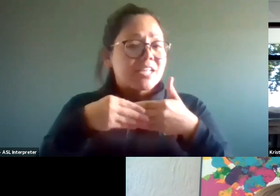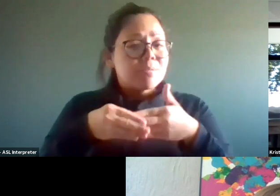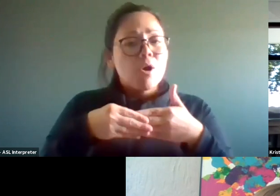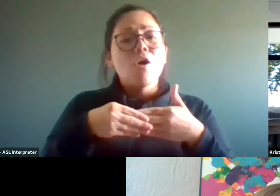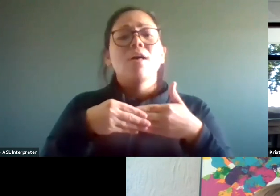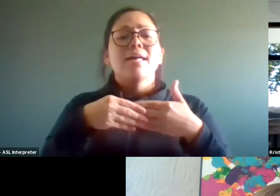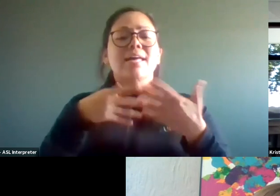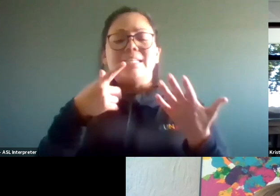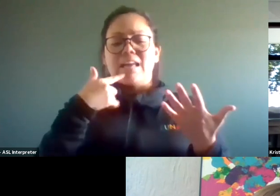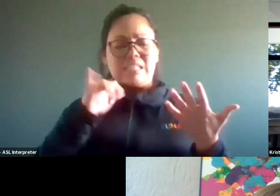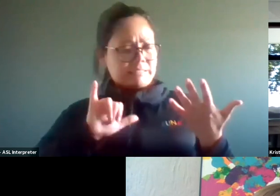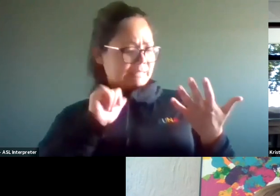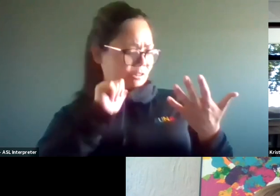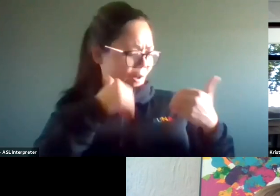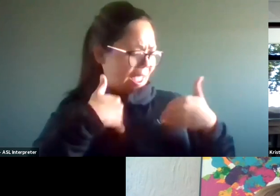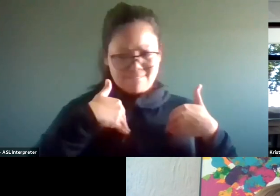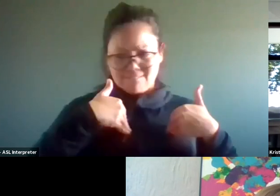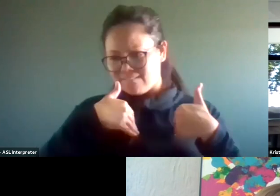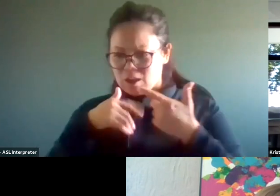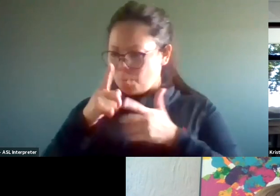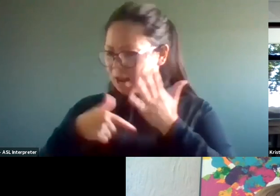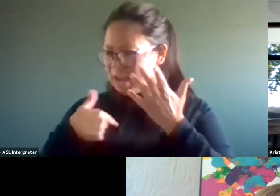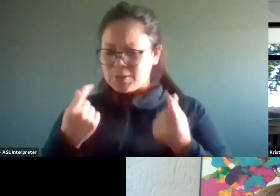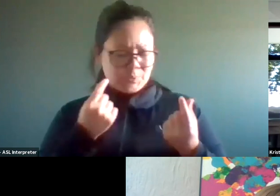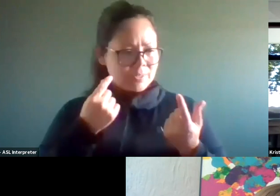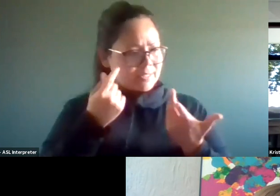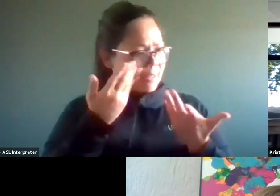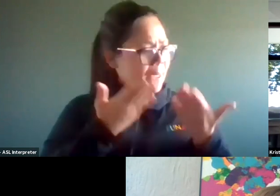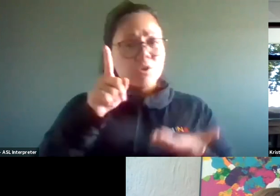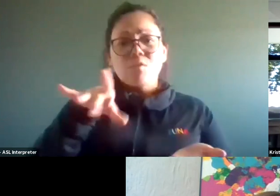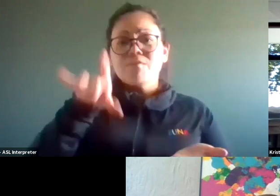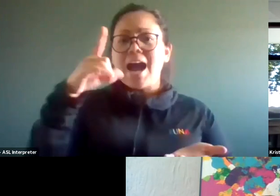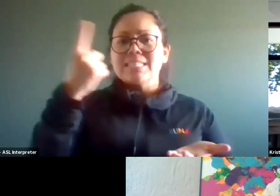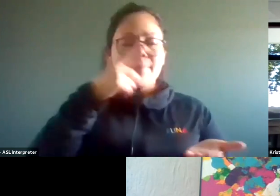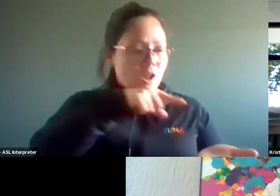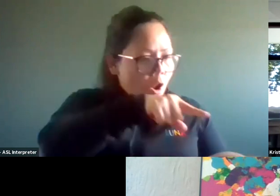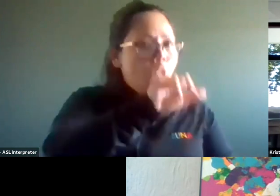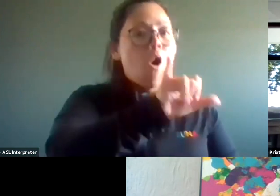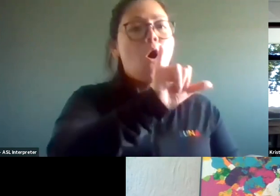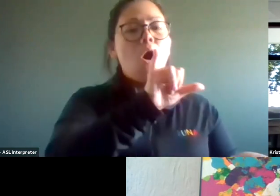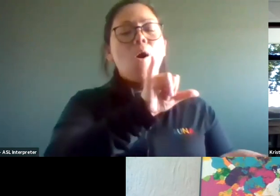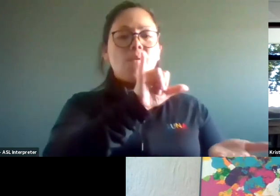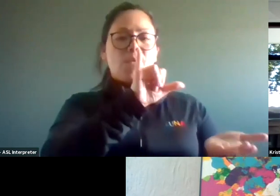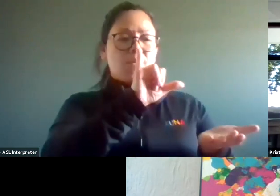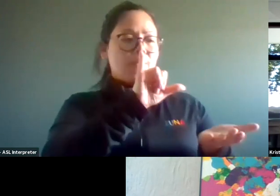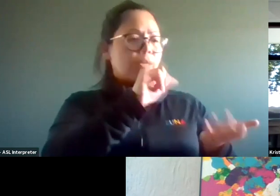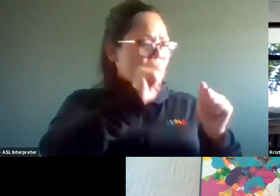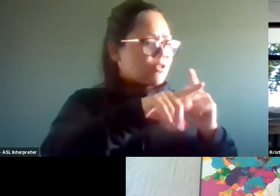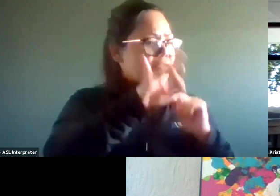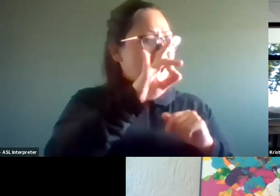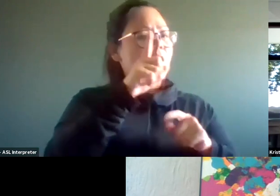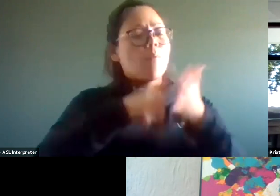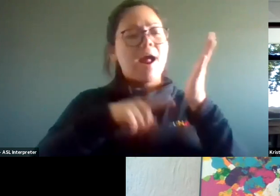all right, well, I don't have what I need. What can I use? And you know, sometimes you find yourself digging through drawers for, for things that you can use in a pinch.